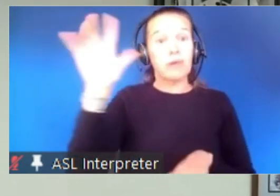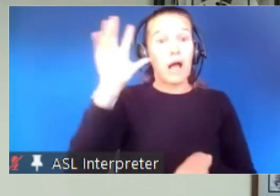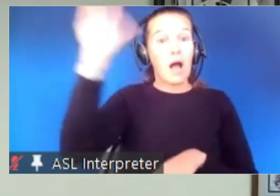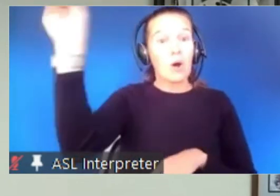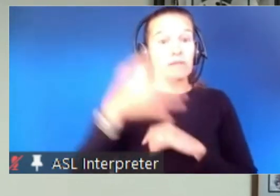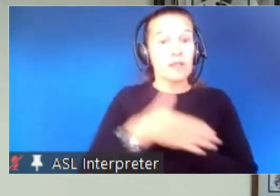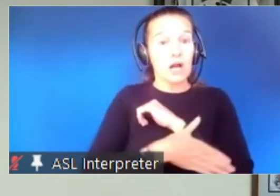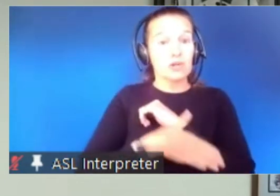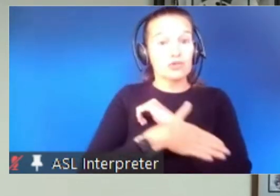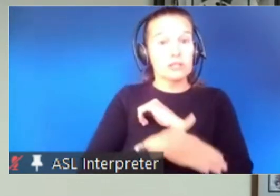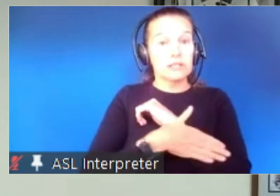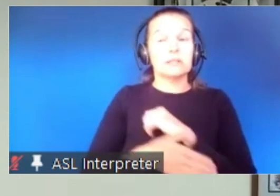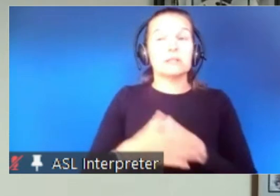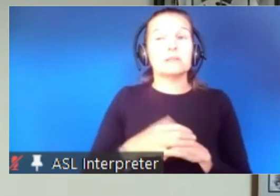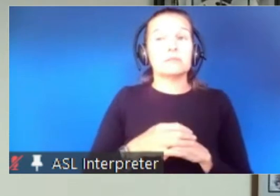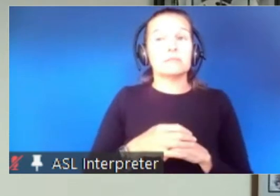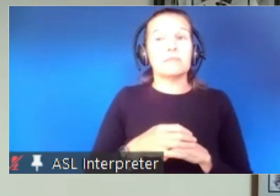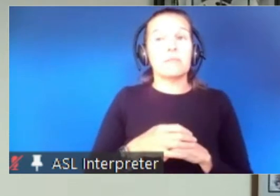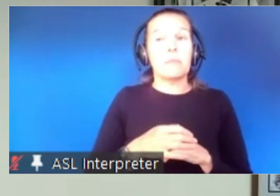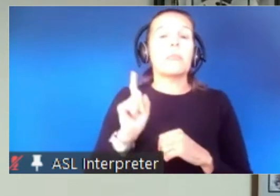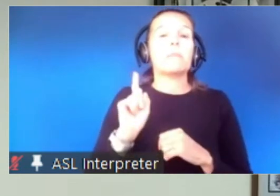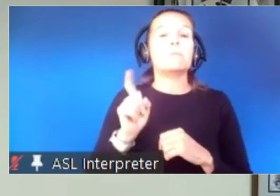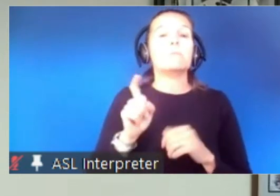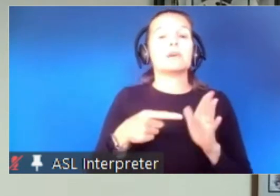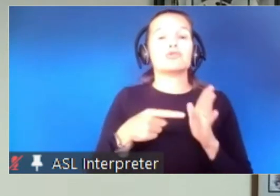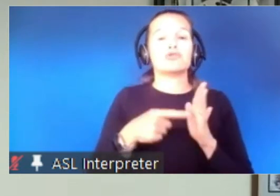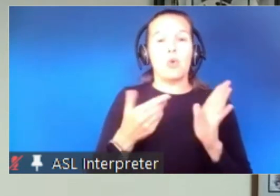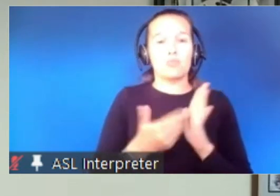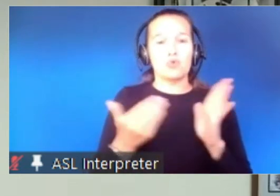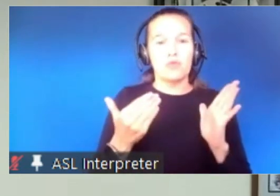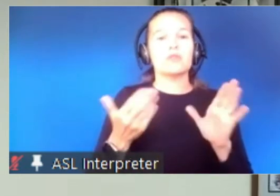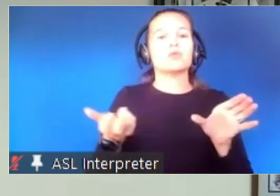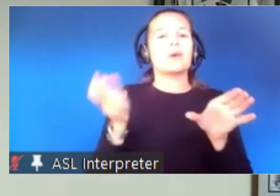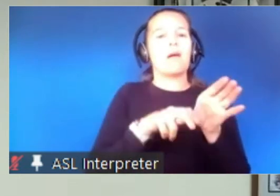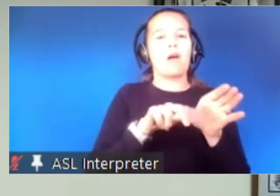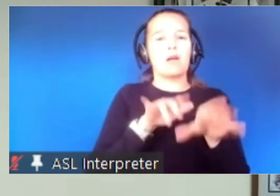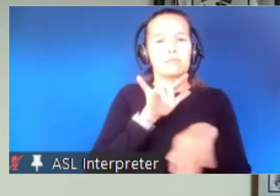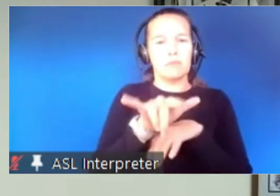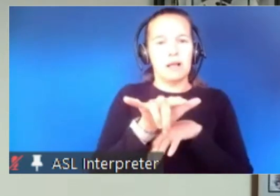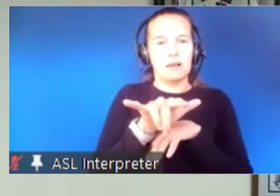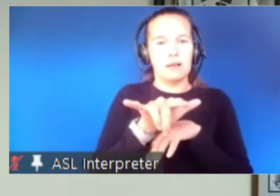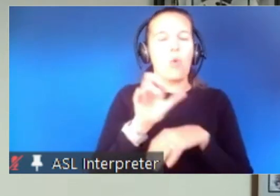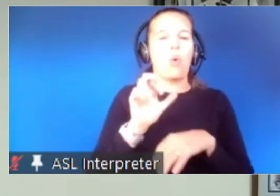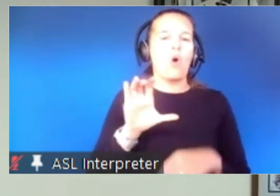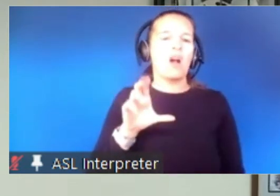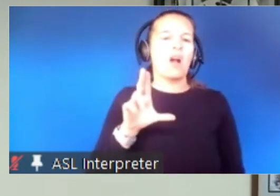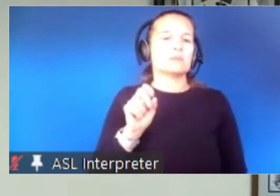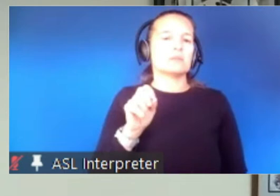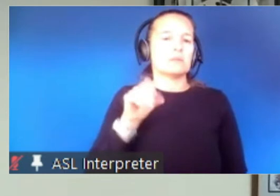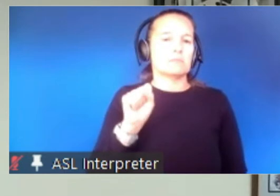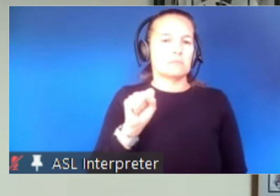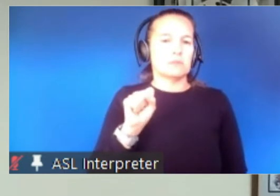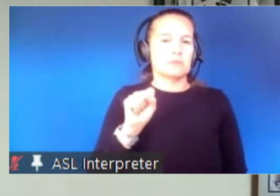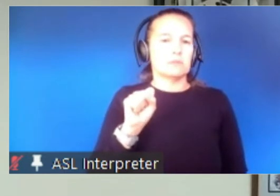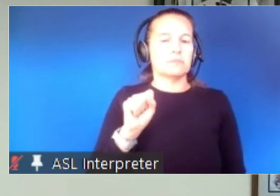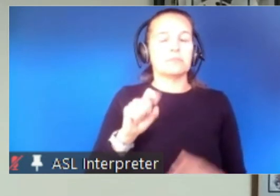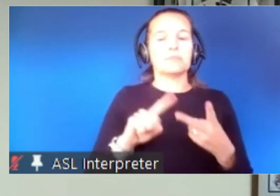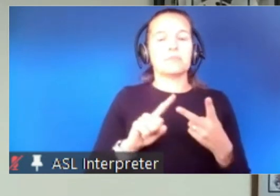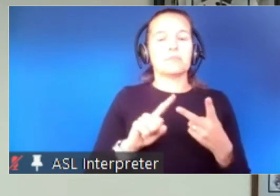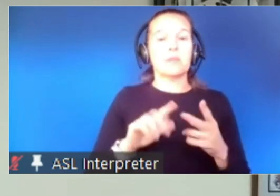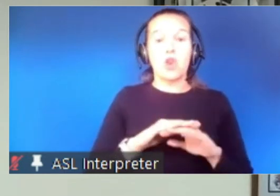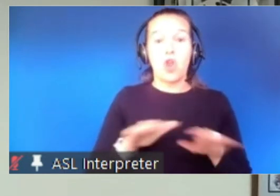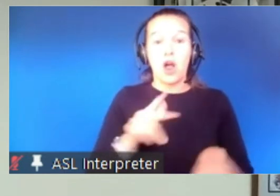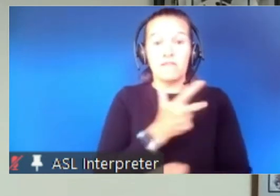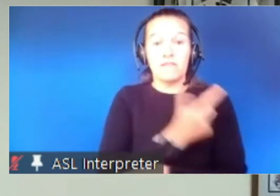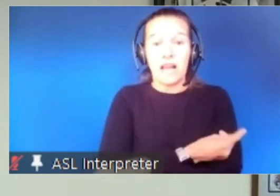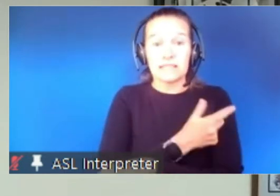they will need to show proof to board or at customs uh non-vaccinated non-essential